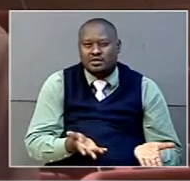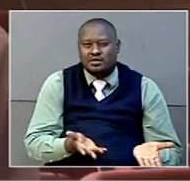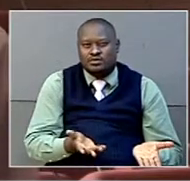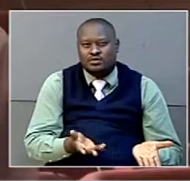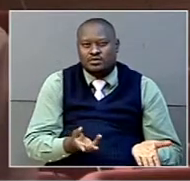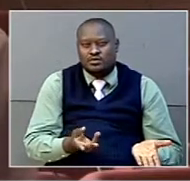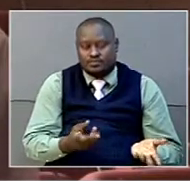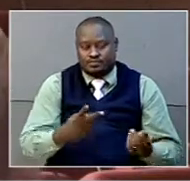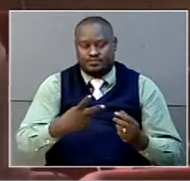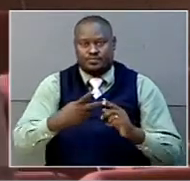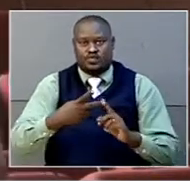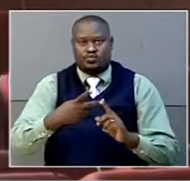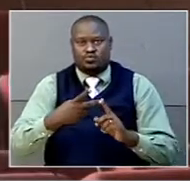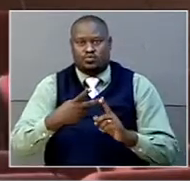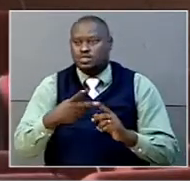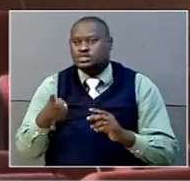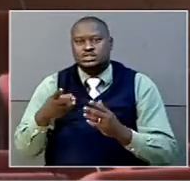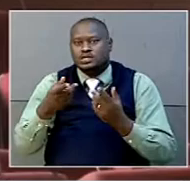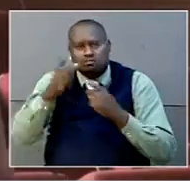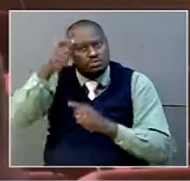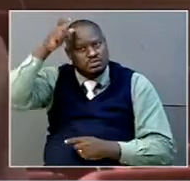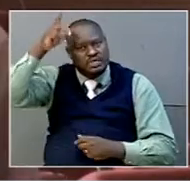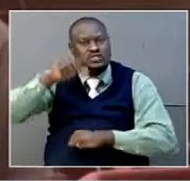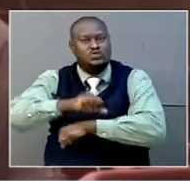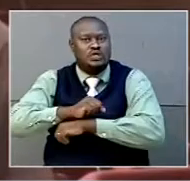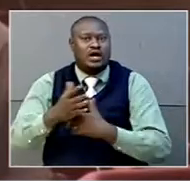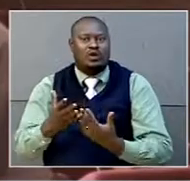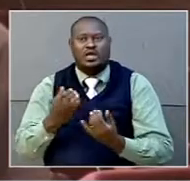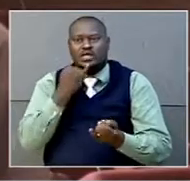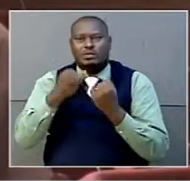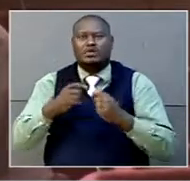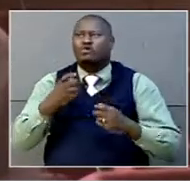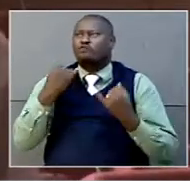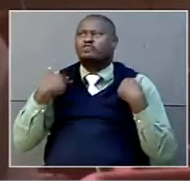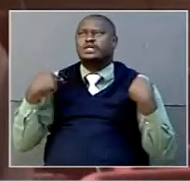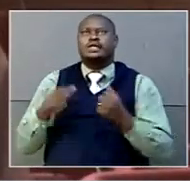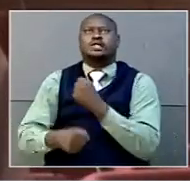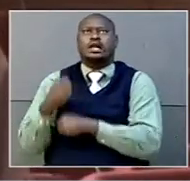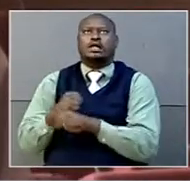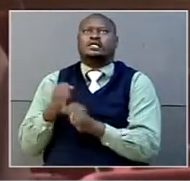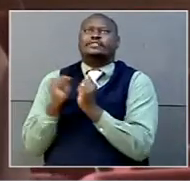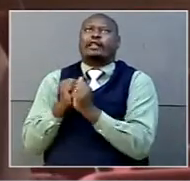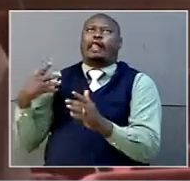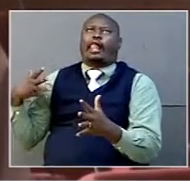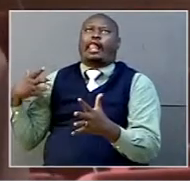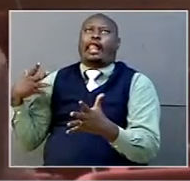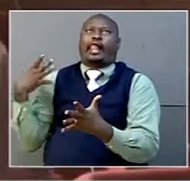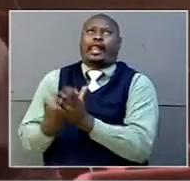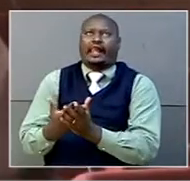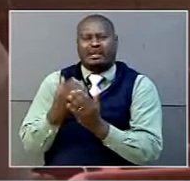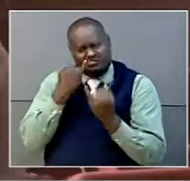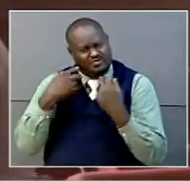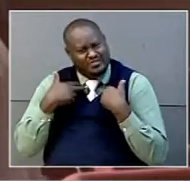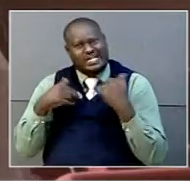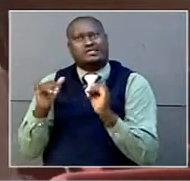career growth. You cannot be an information officer for over 10 years or even